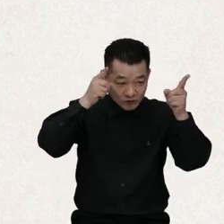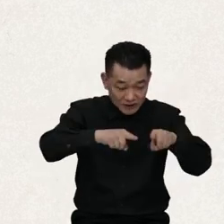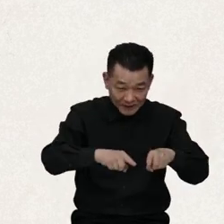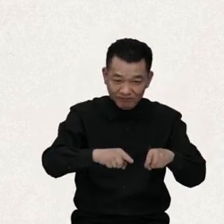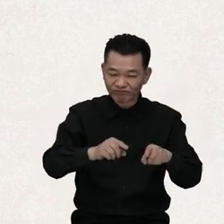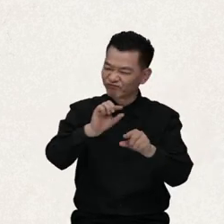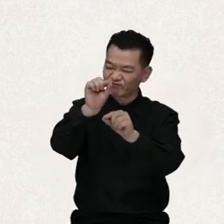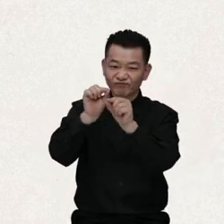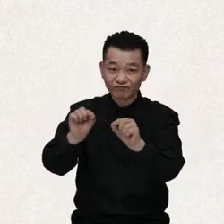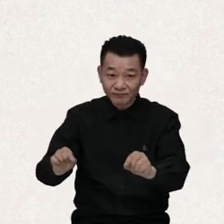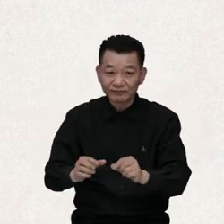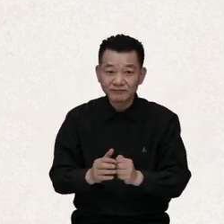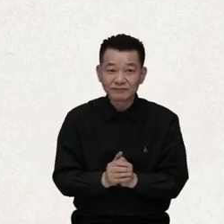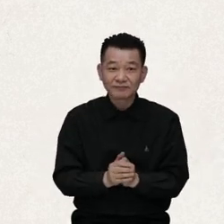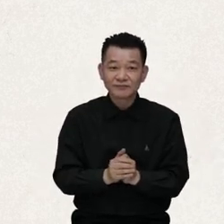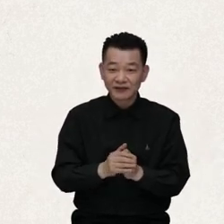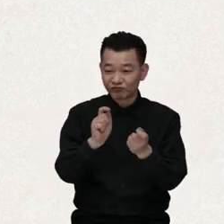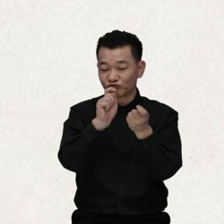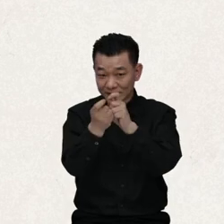reservation, and revision.